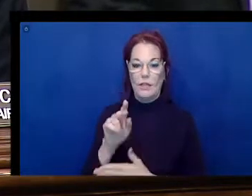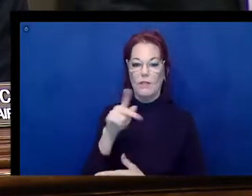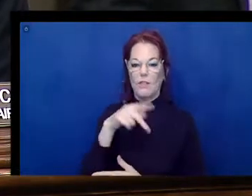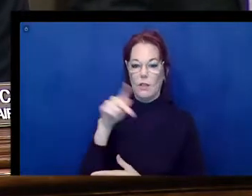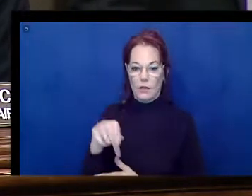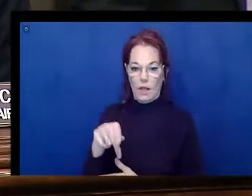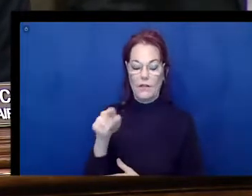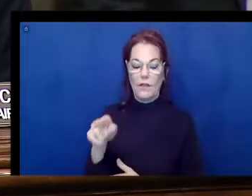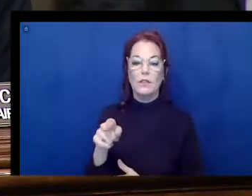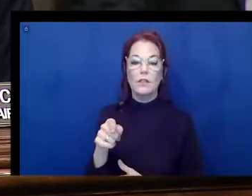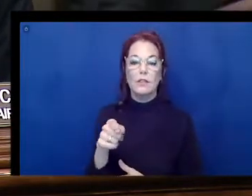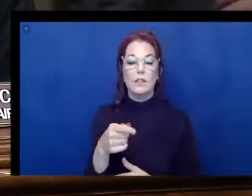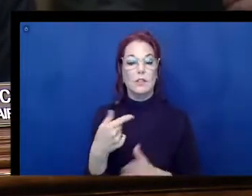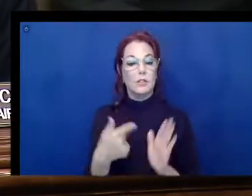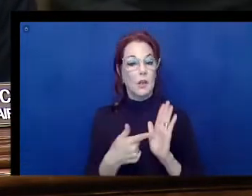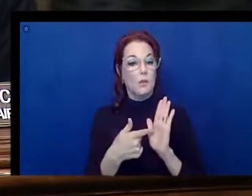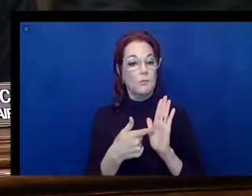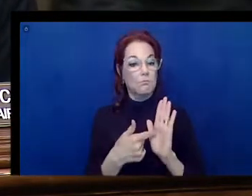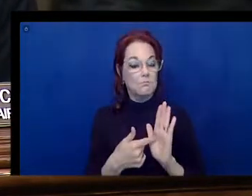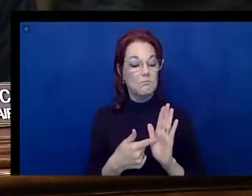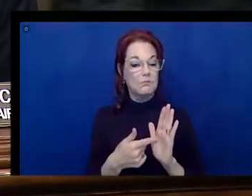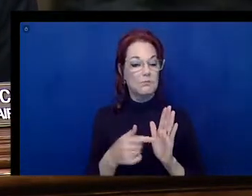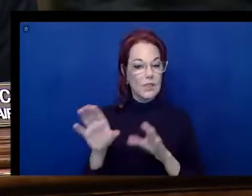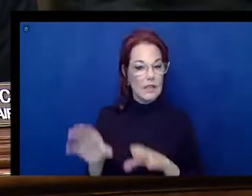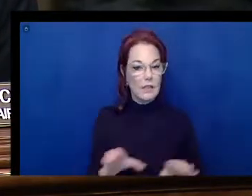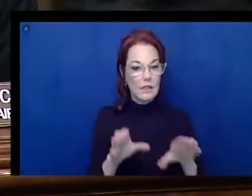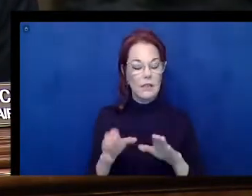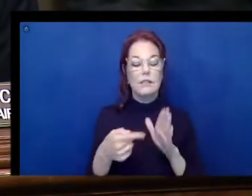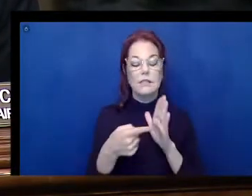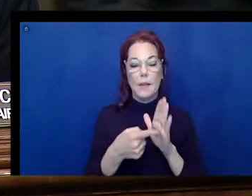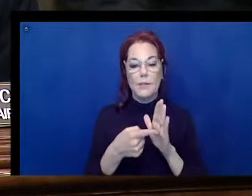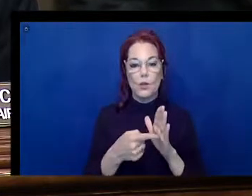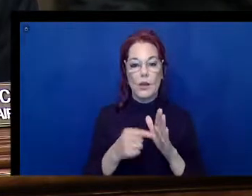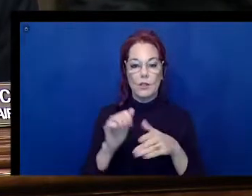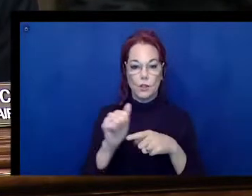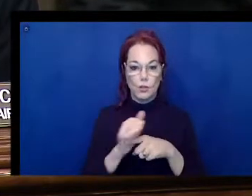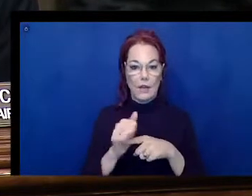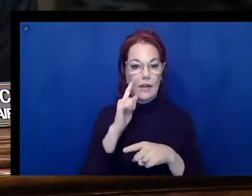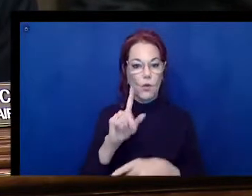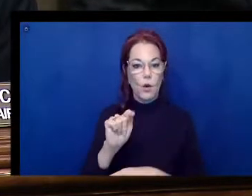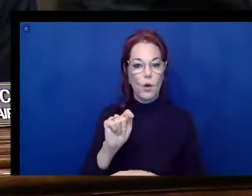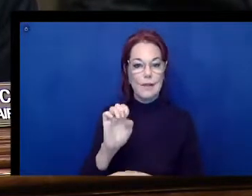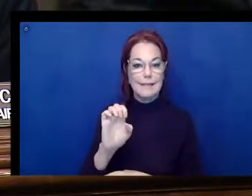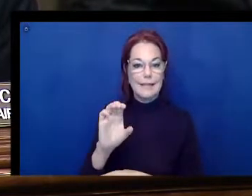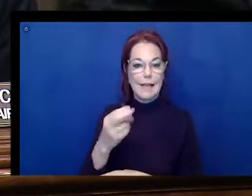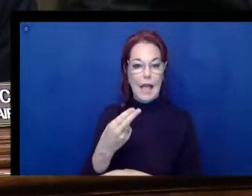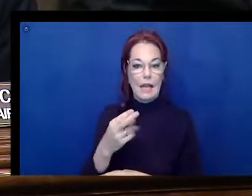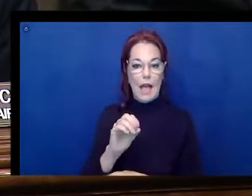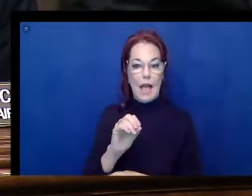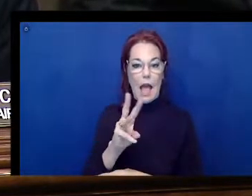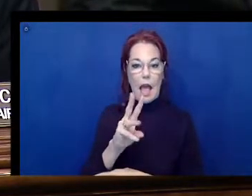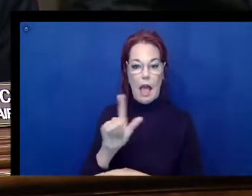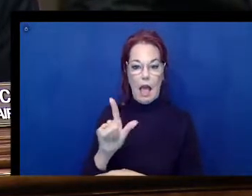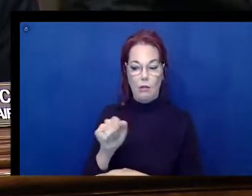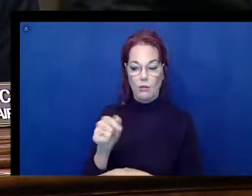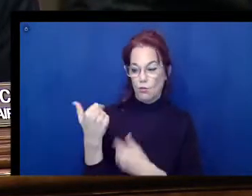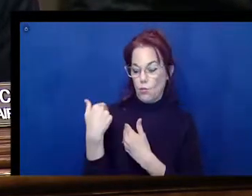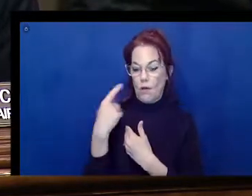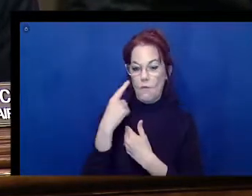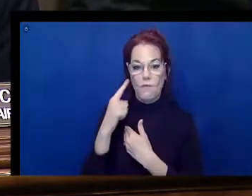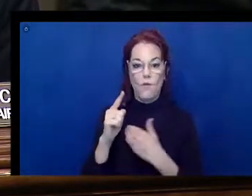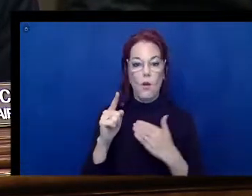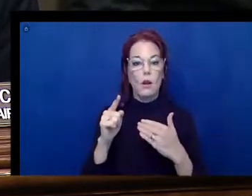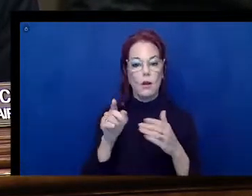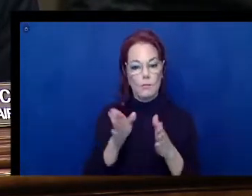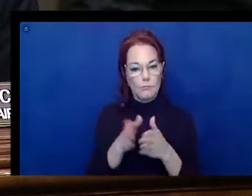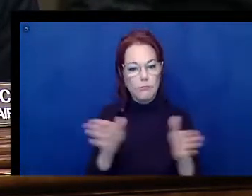technology demonstration training for Tech Owl and is responsible for public awareness activities at that